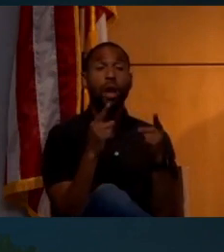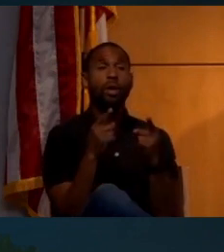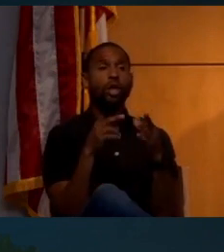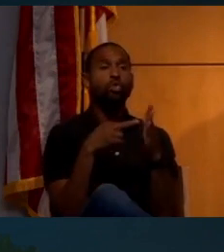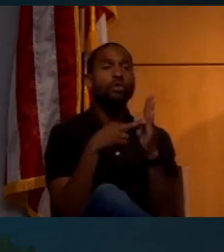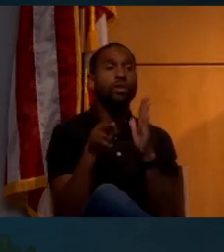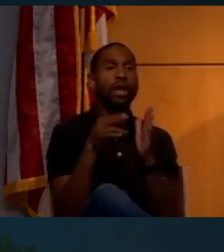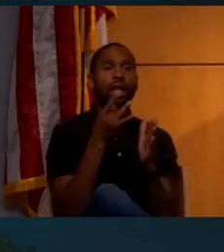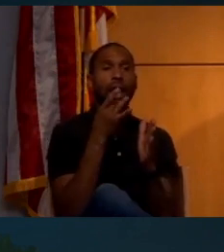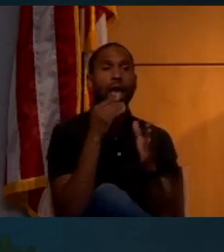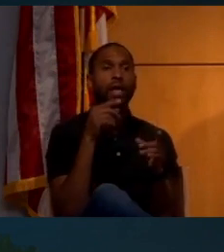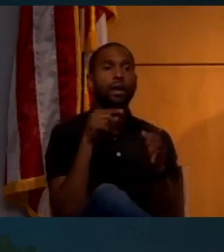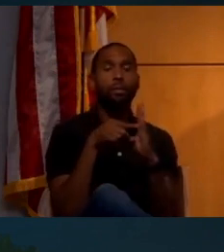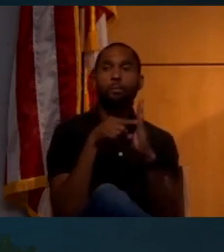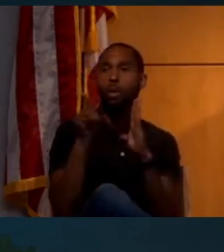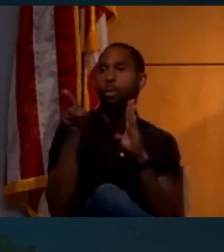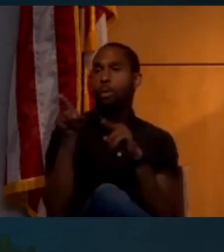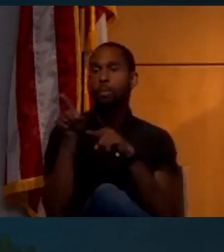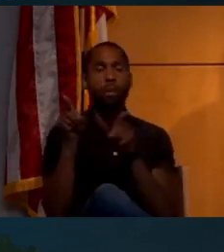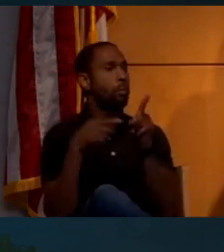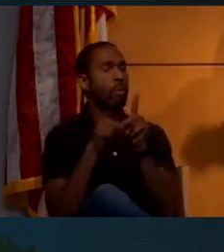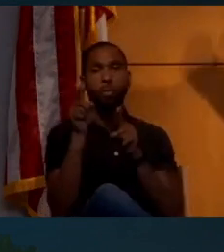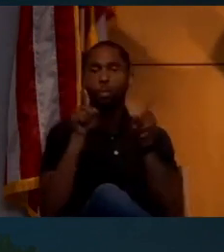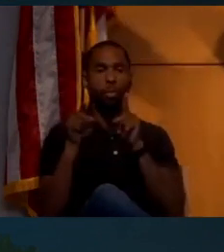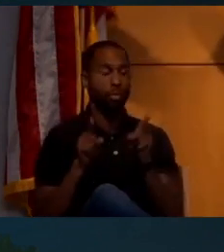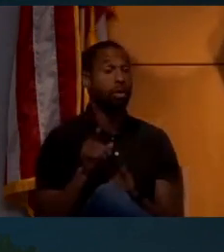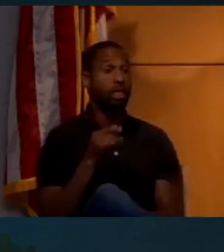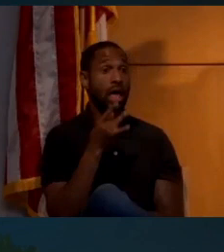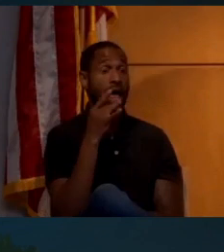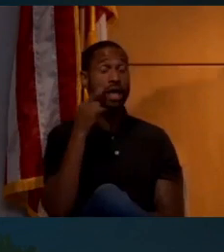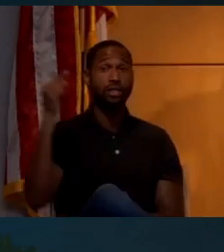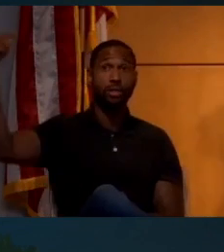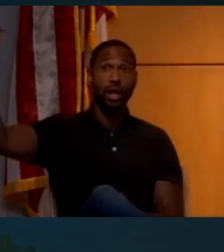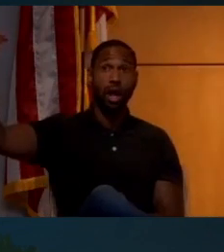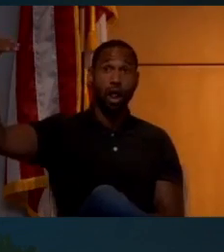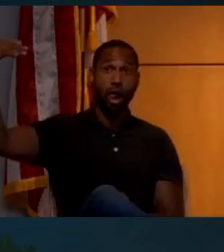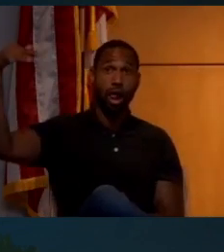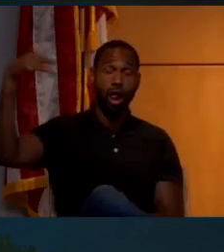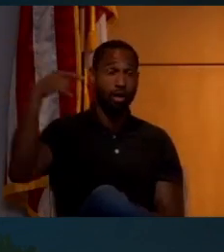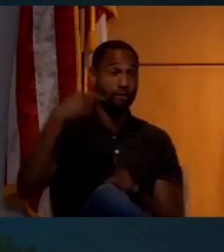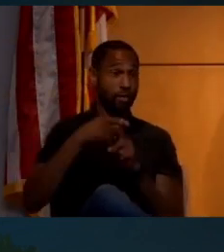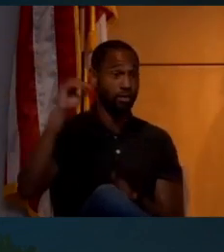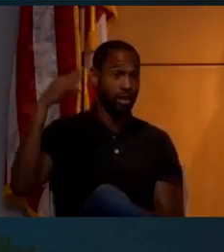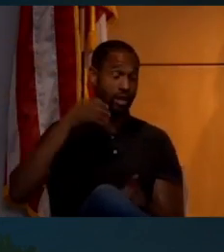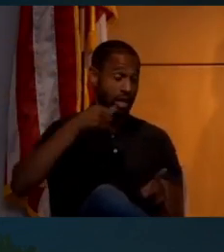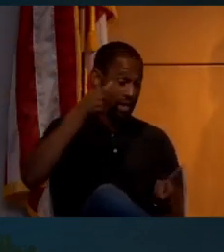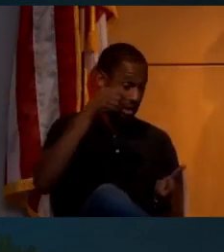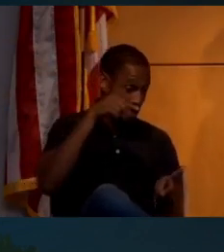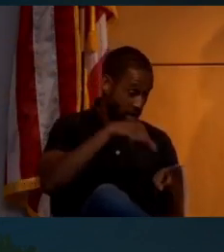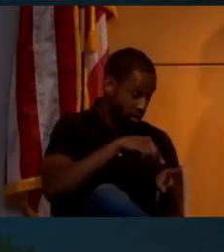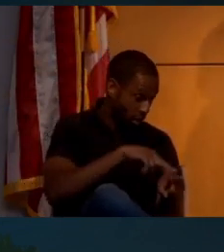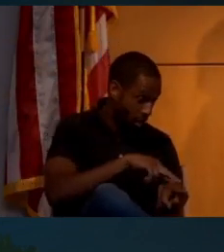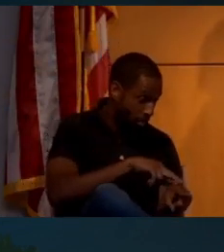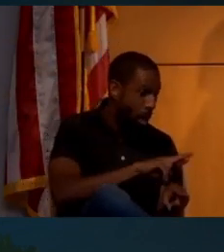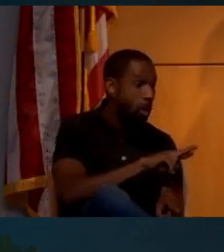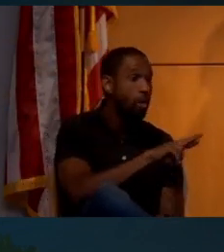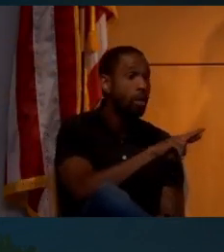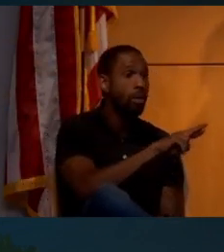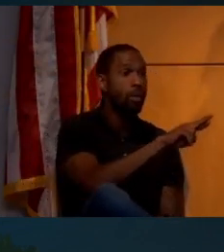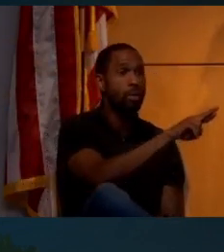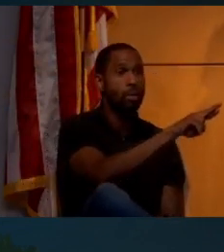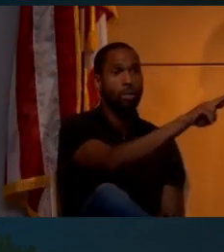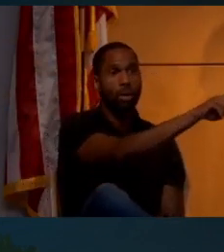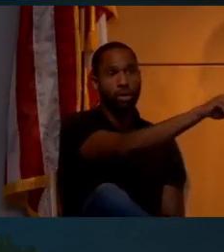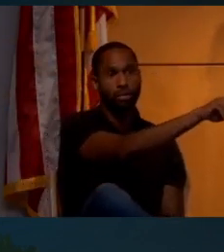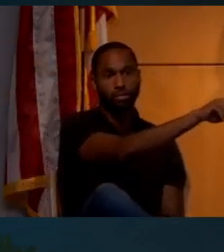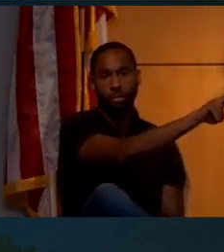reflect light back in the direction they came from. So the light is coming down from the sun, hitting the ground, and then bouncing back in that